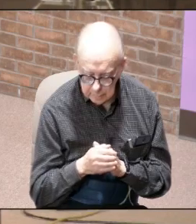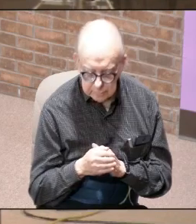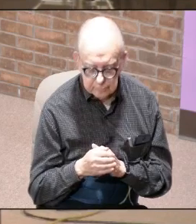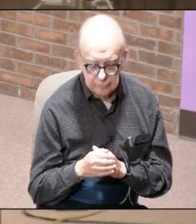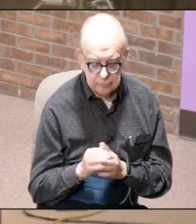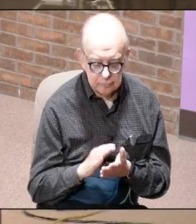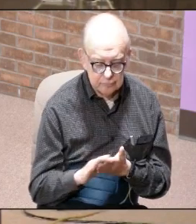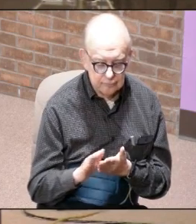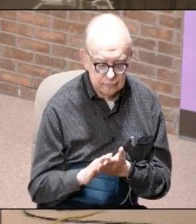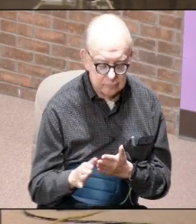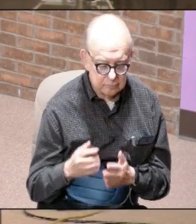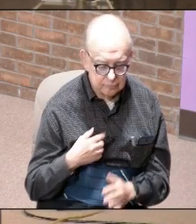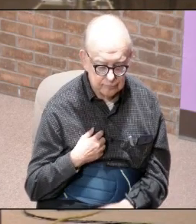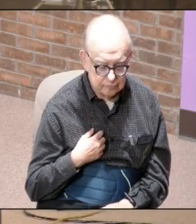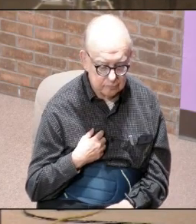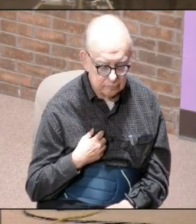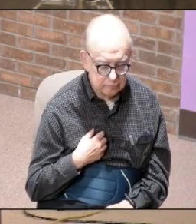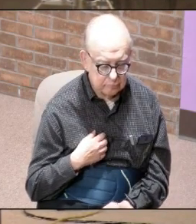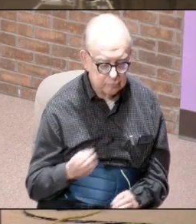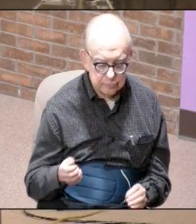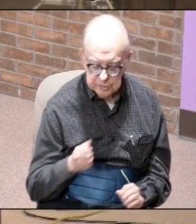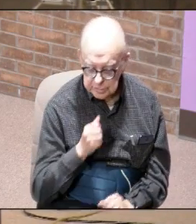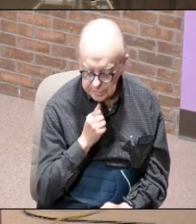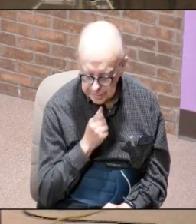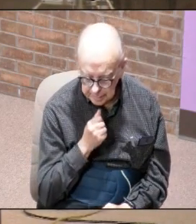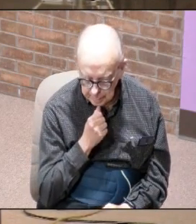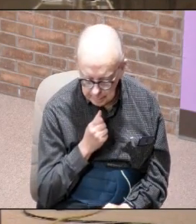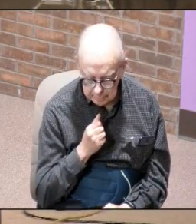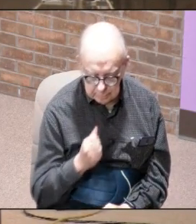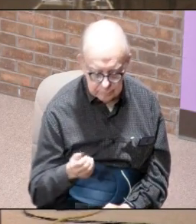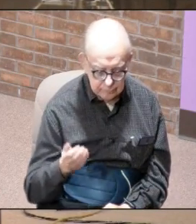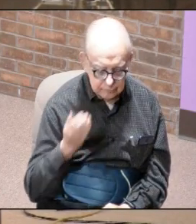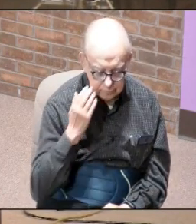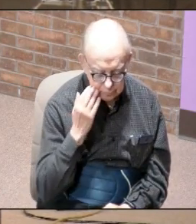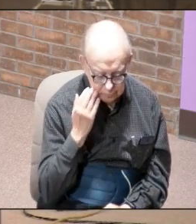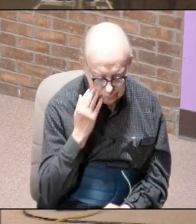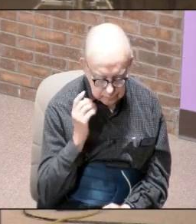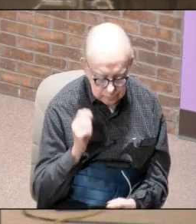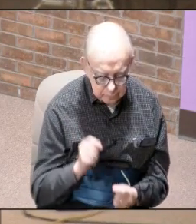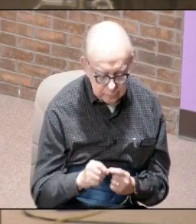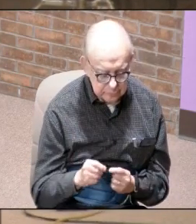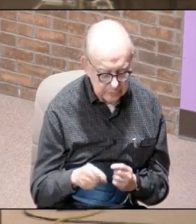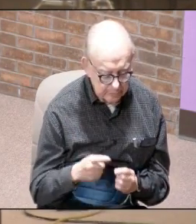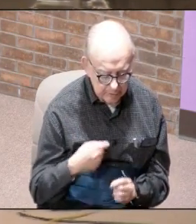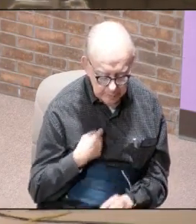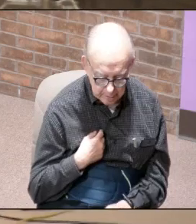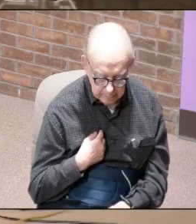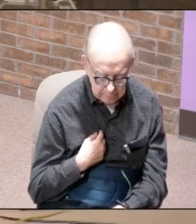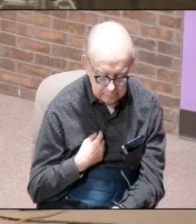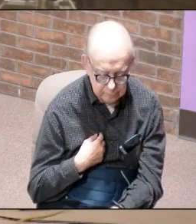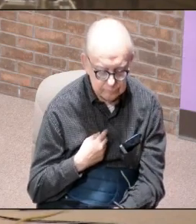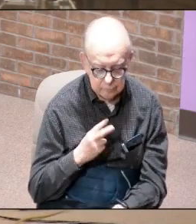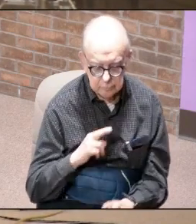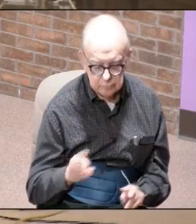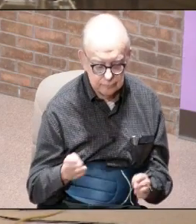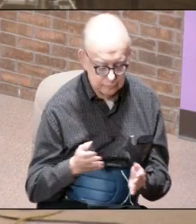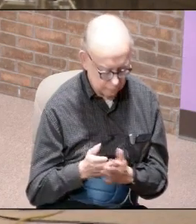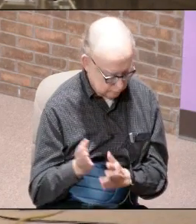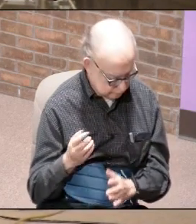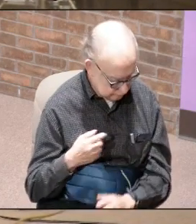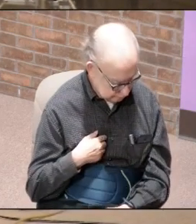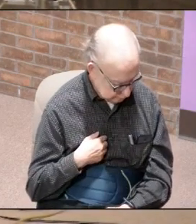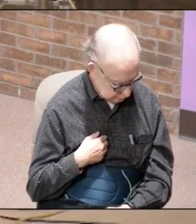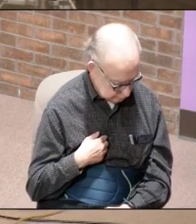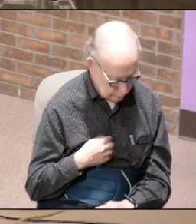cleansing me there's no secrets he knows exactly who I am he said he looked right through